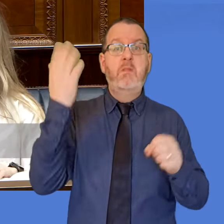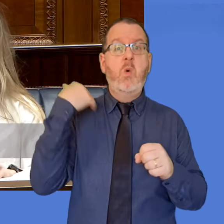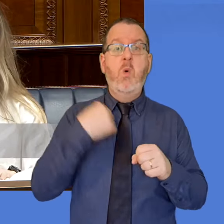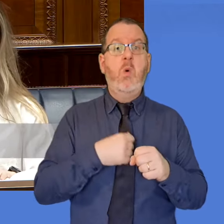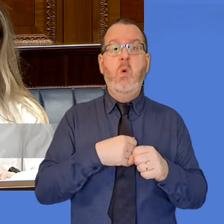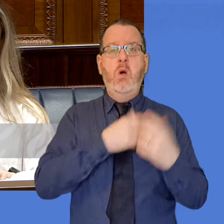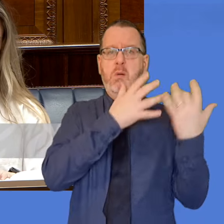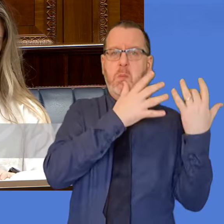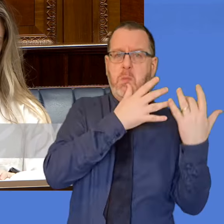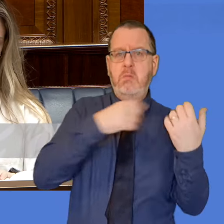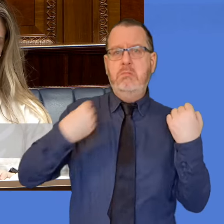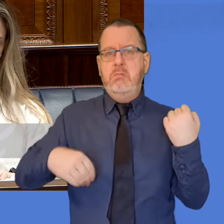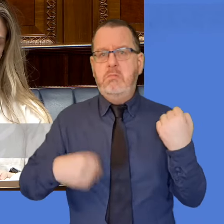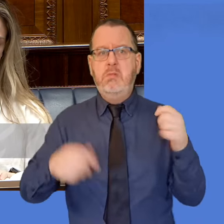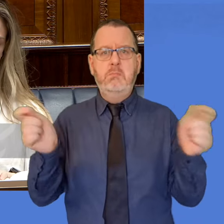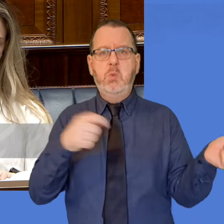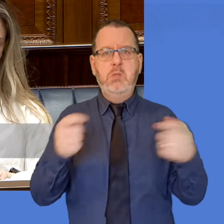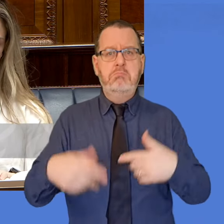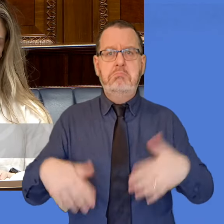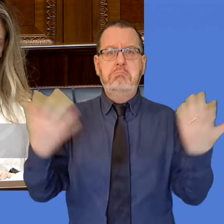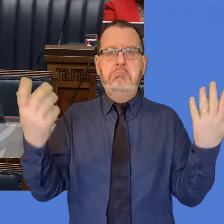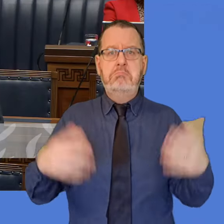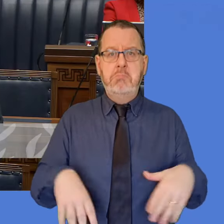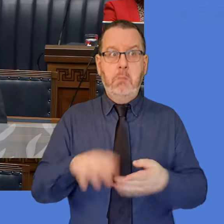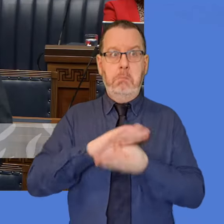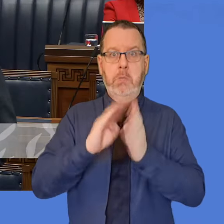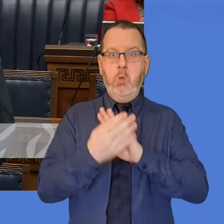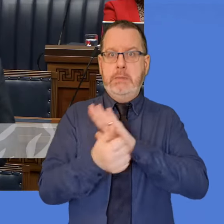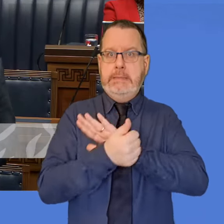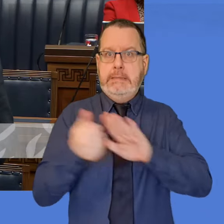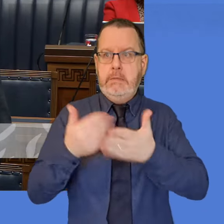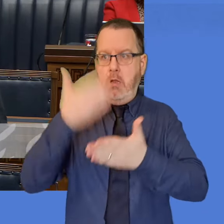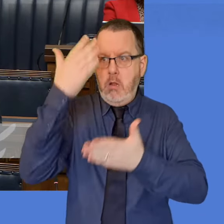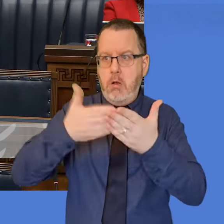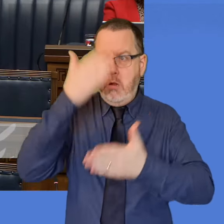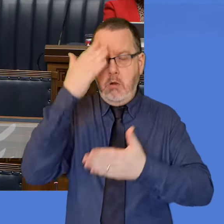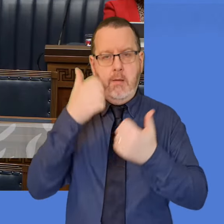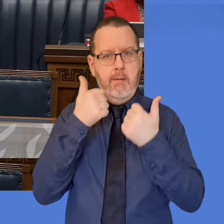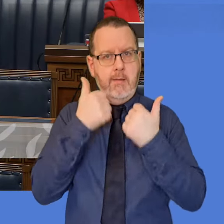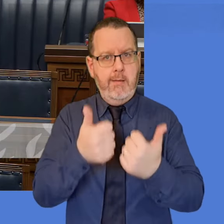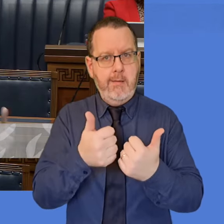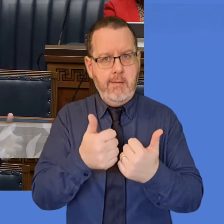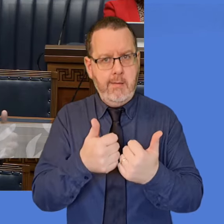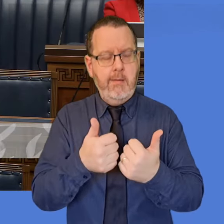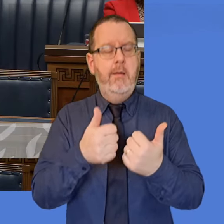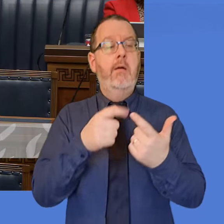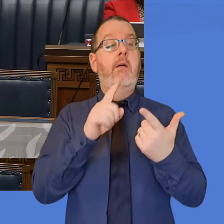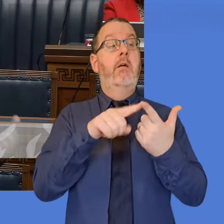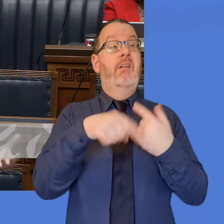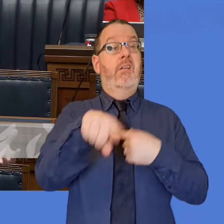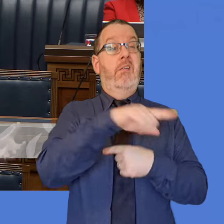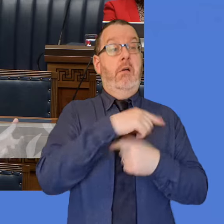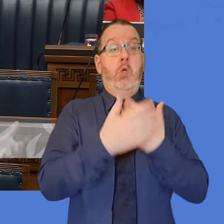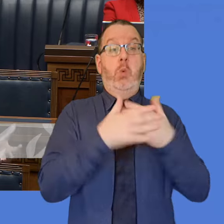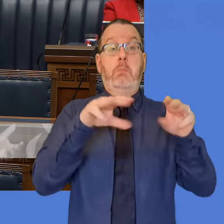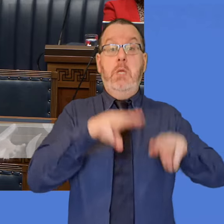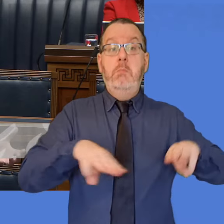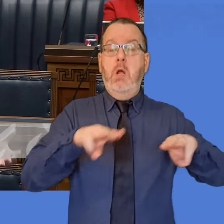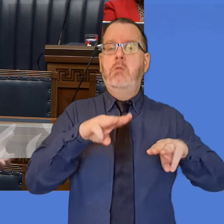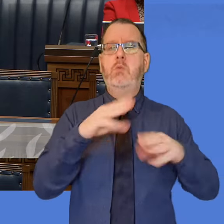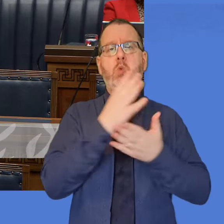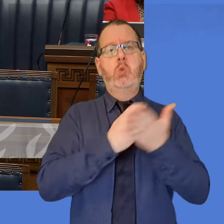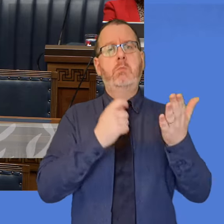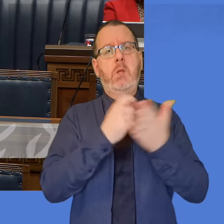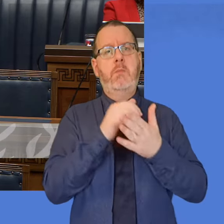experience, and they can become proficient. I think you'll also find that these young people and others come from all sorts of socio